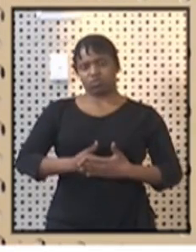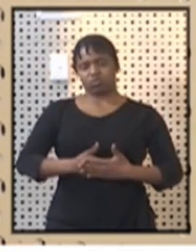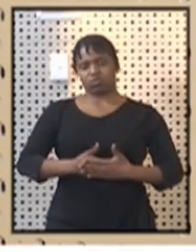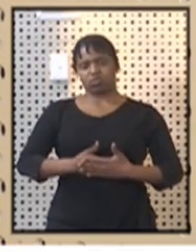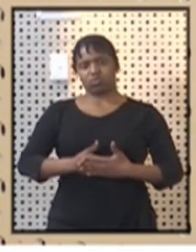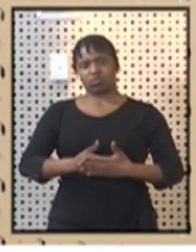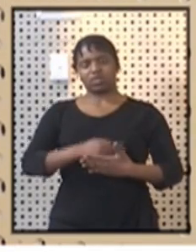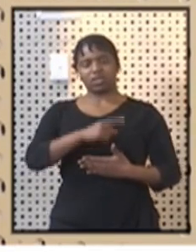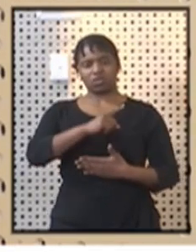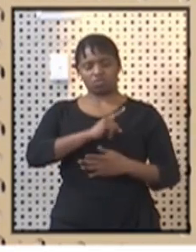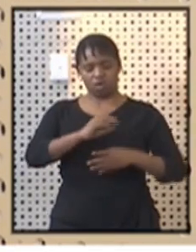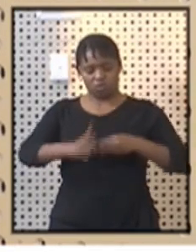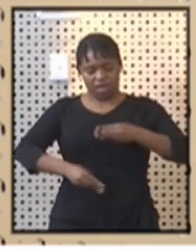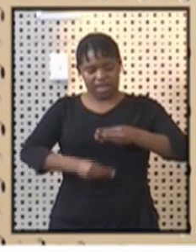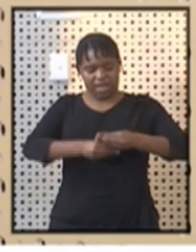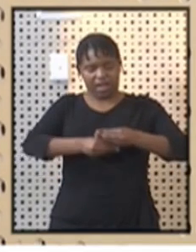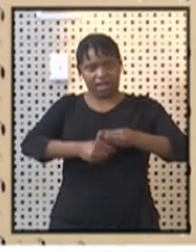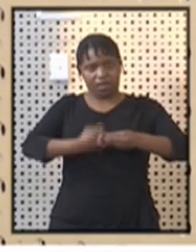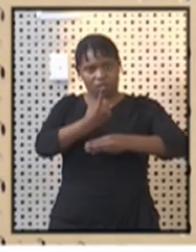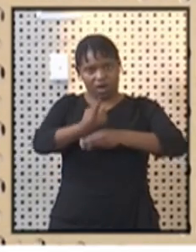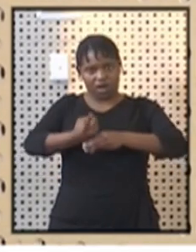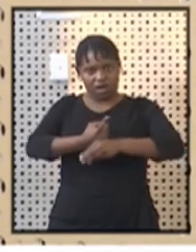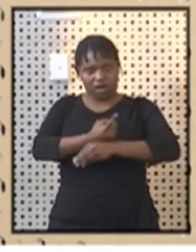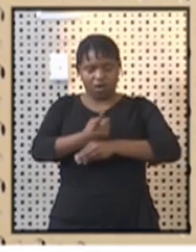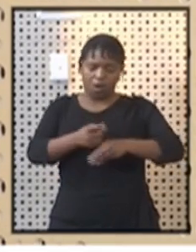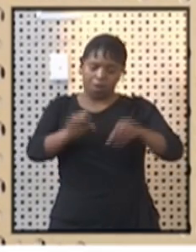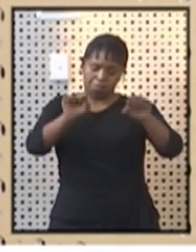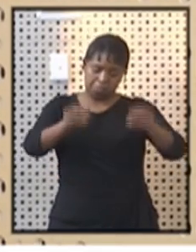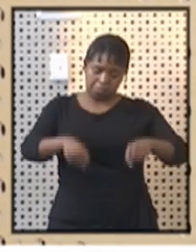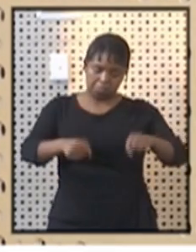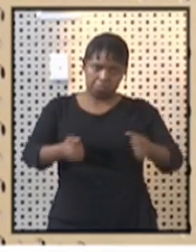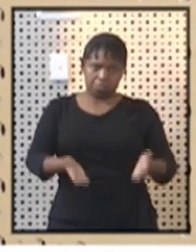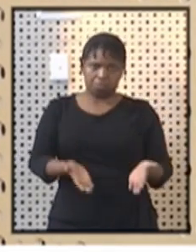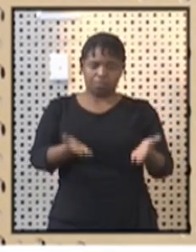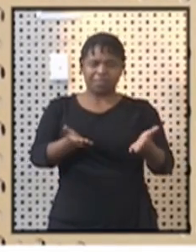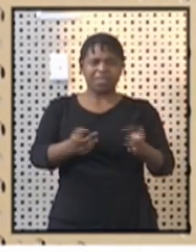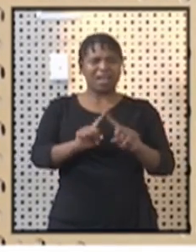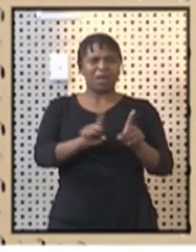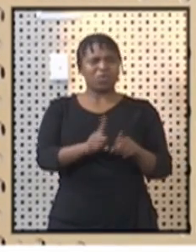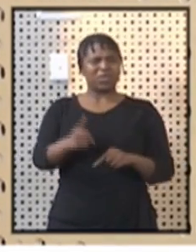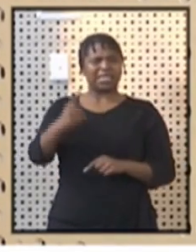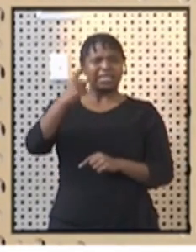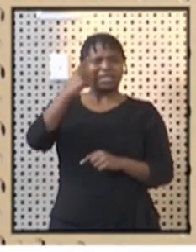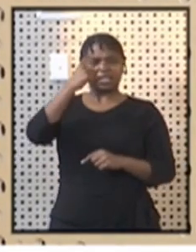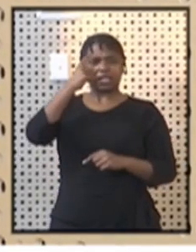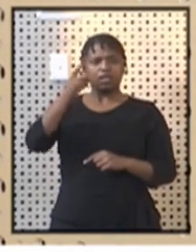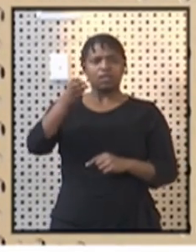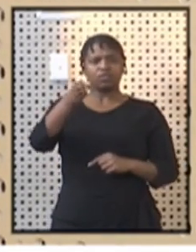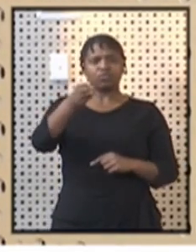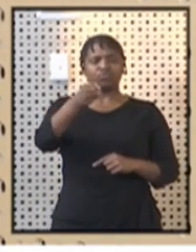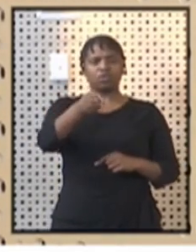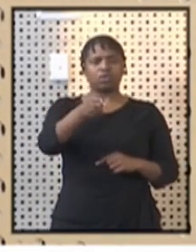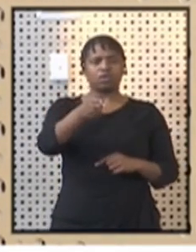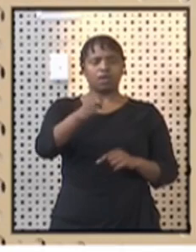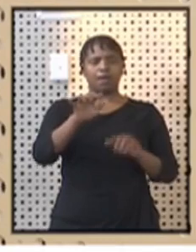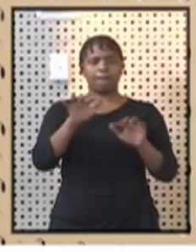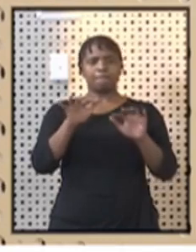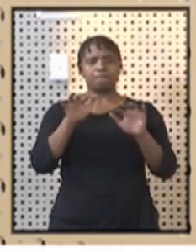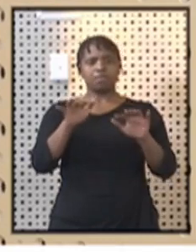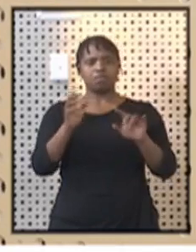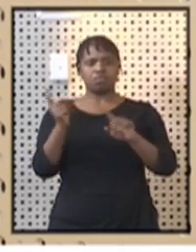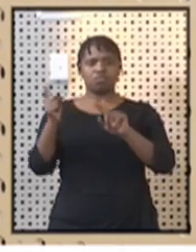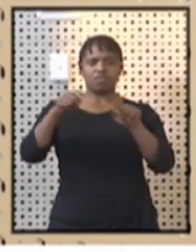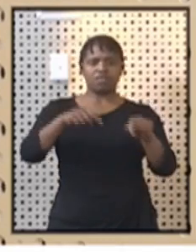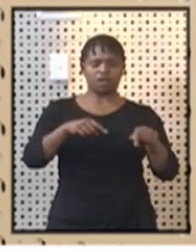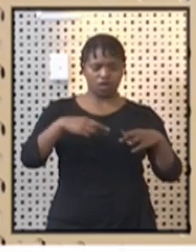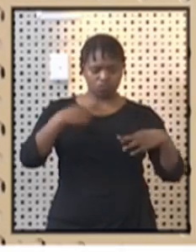one hour. And that one hour was then granted. So we don't foresee that people are going to come and